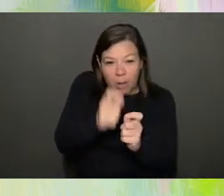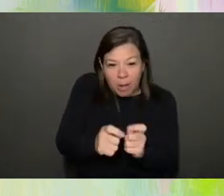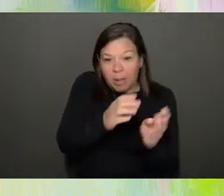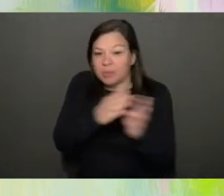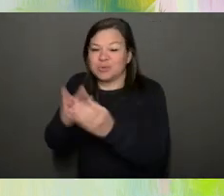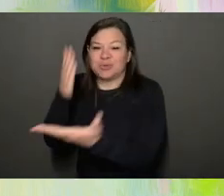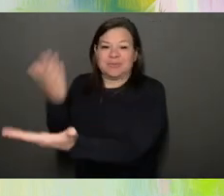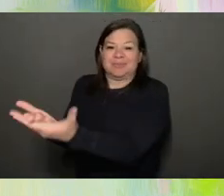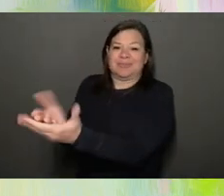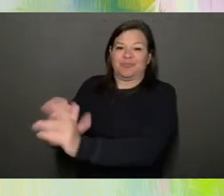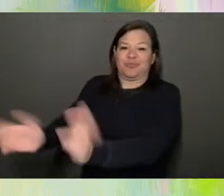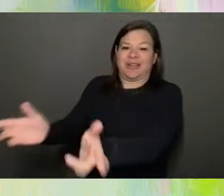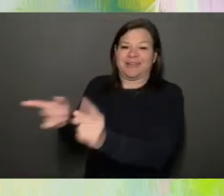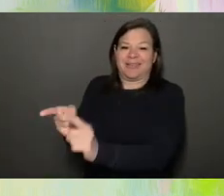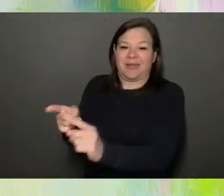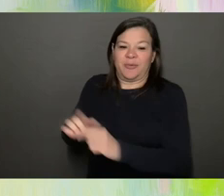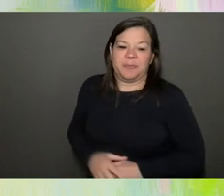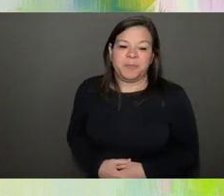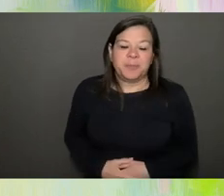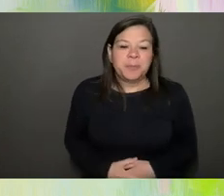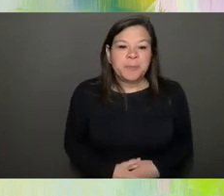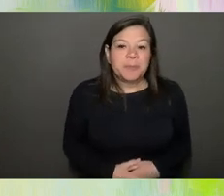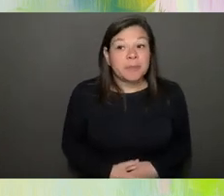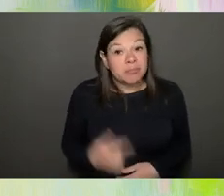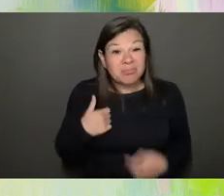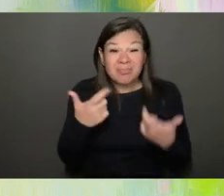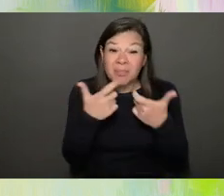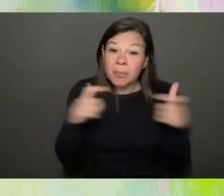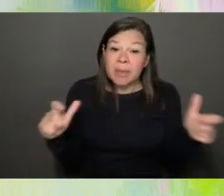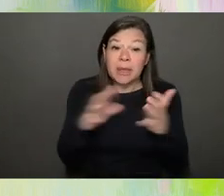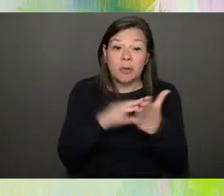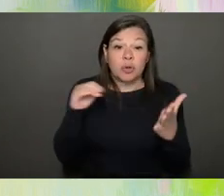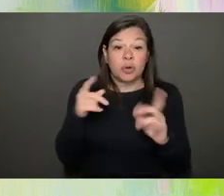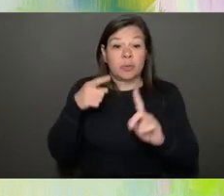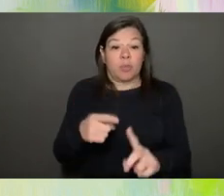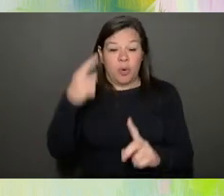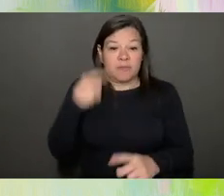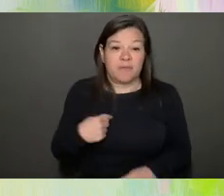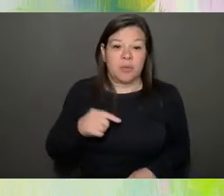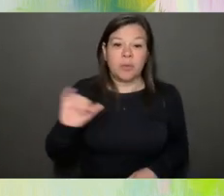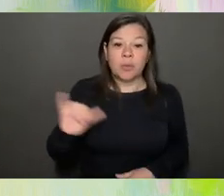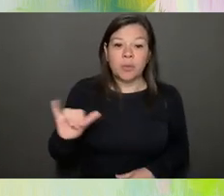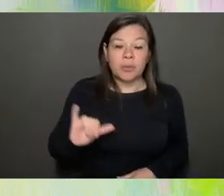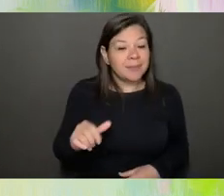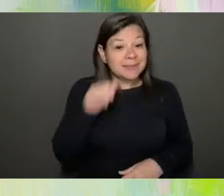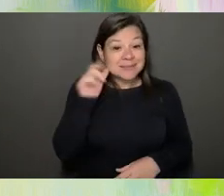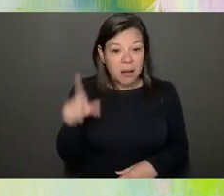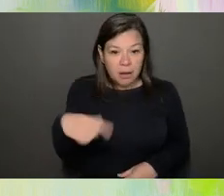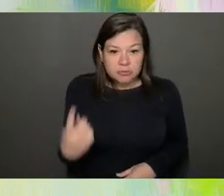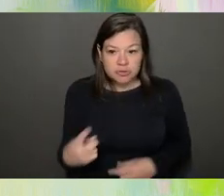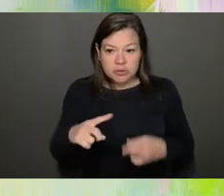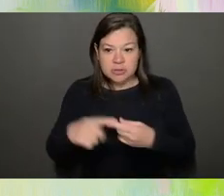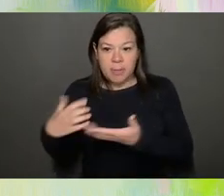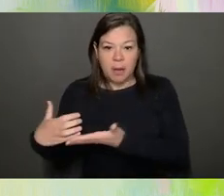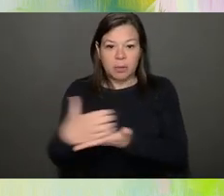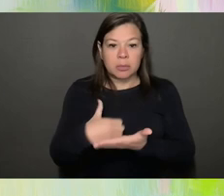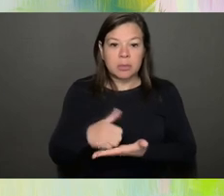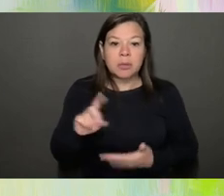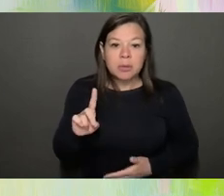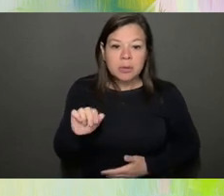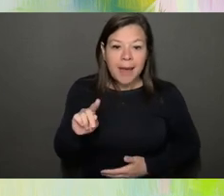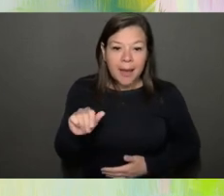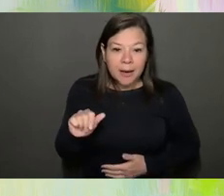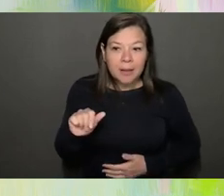it's been a big learning point for me that it's not just about getting the data, having a